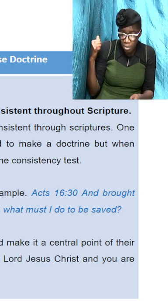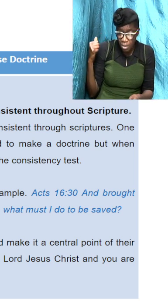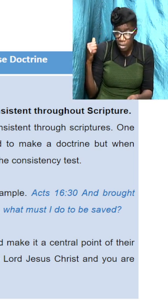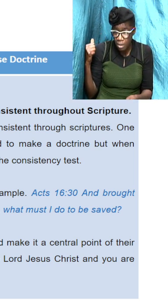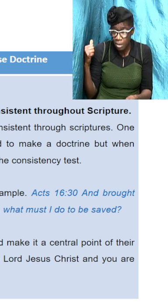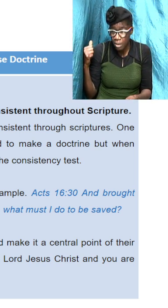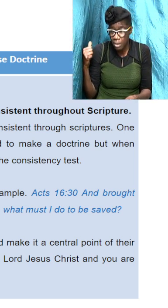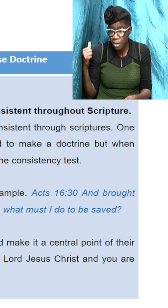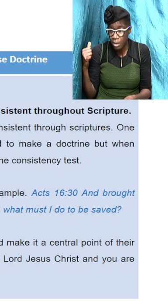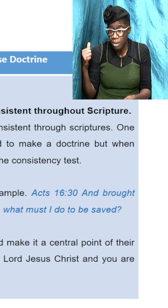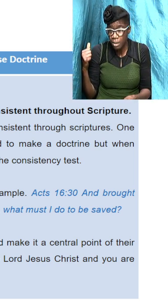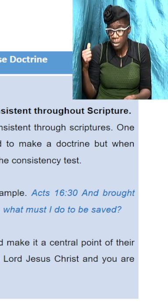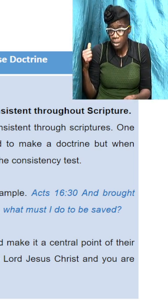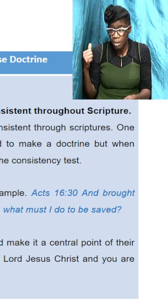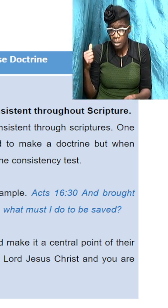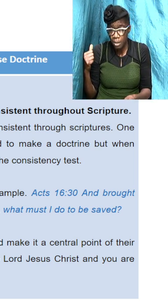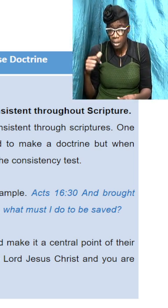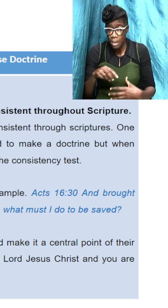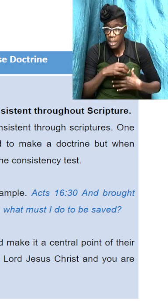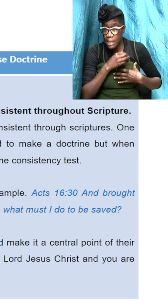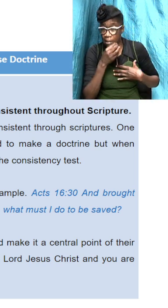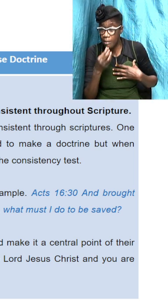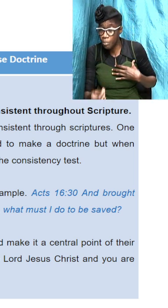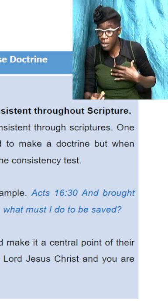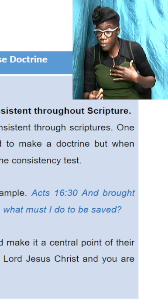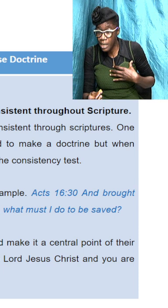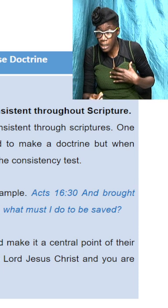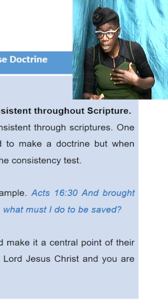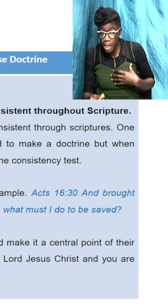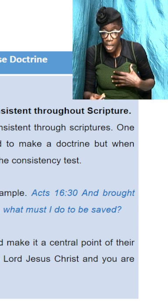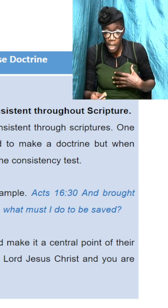recognized that no look here them don't have any gain